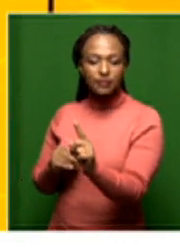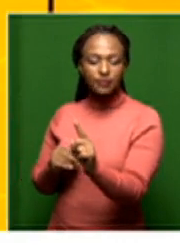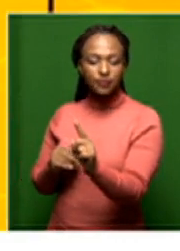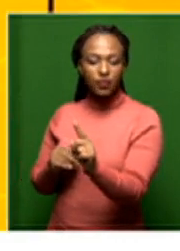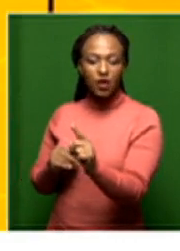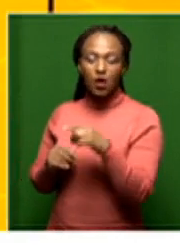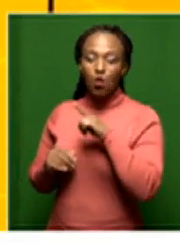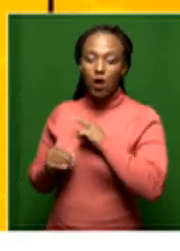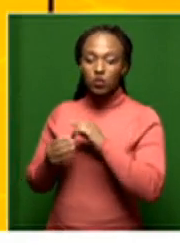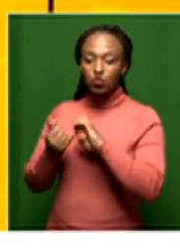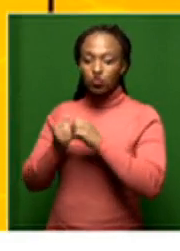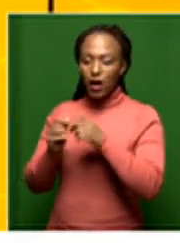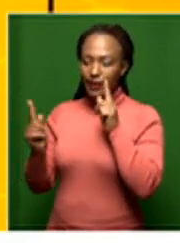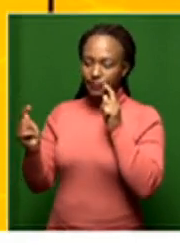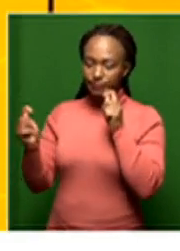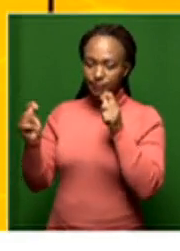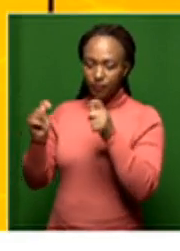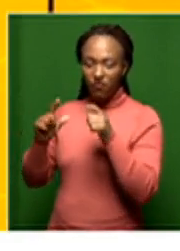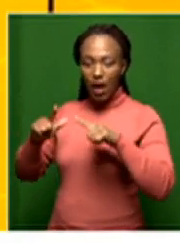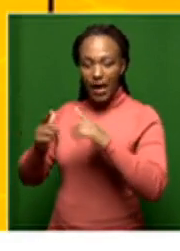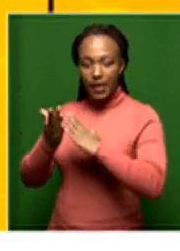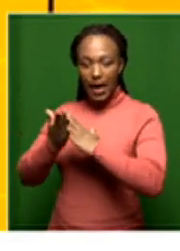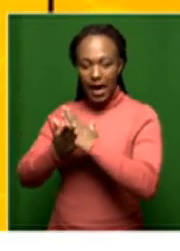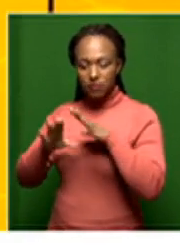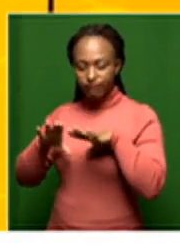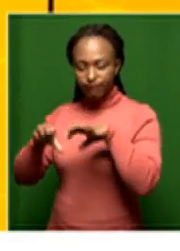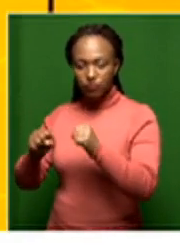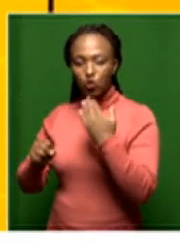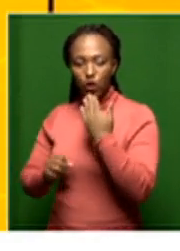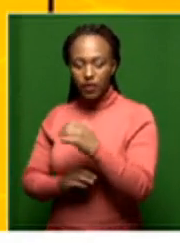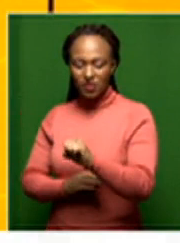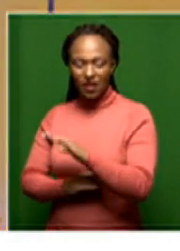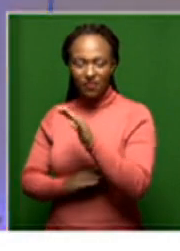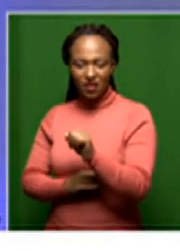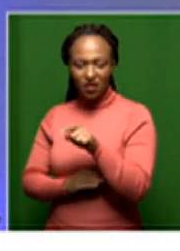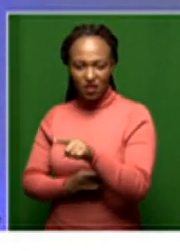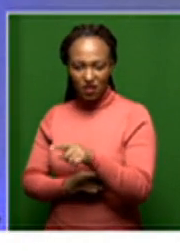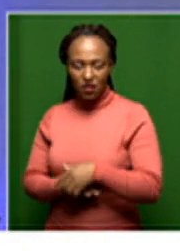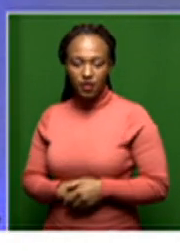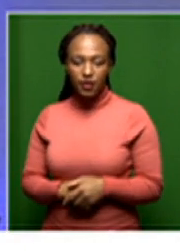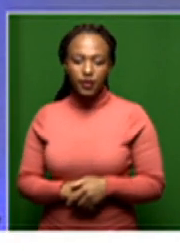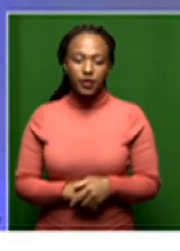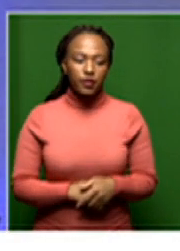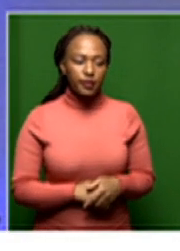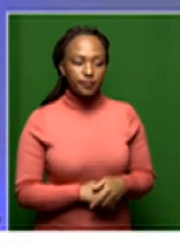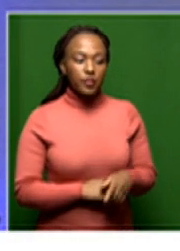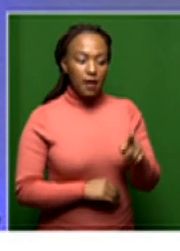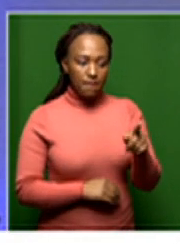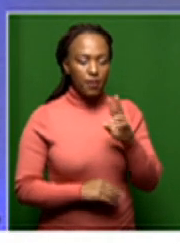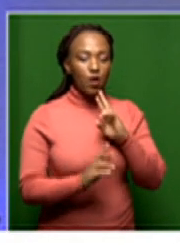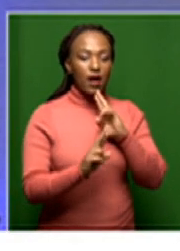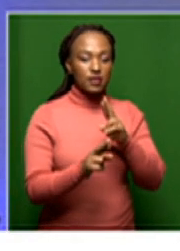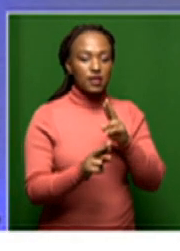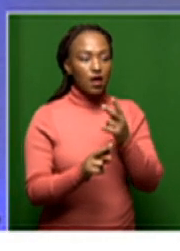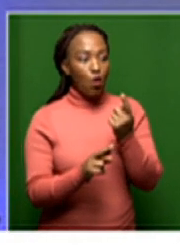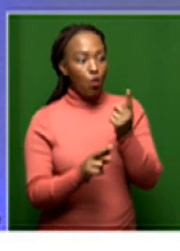the transformation of property rights in South Africa? Let me start by answering what has not slowed